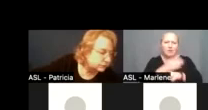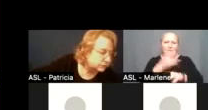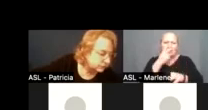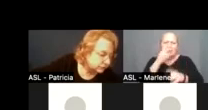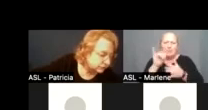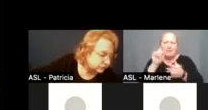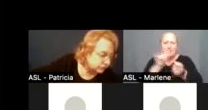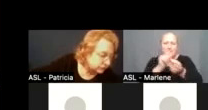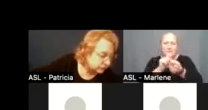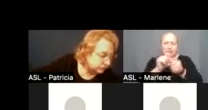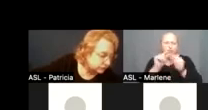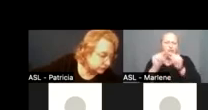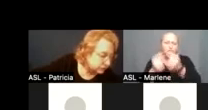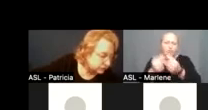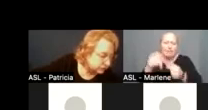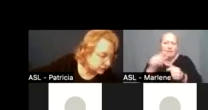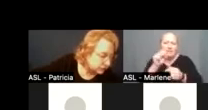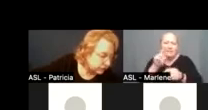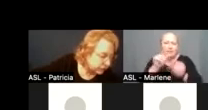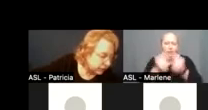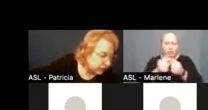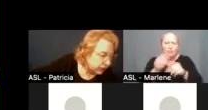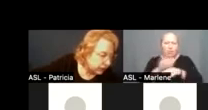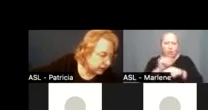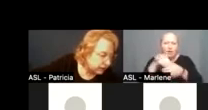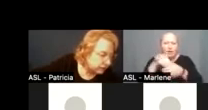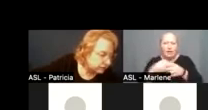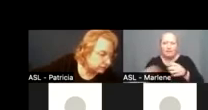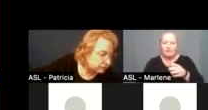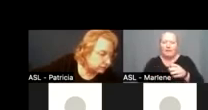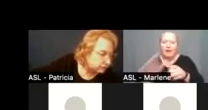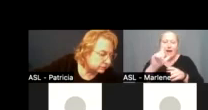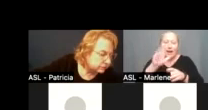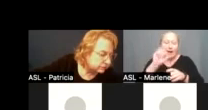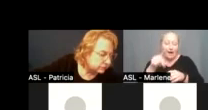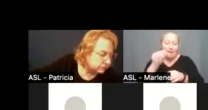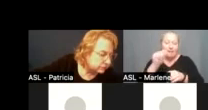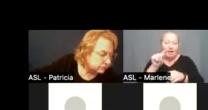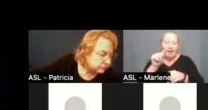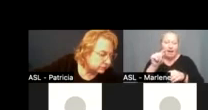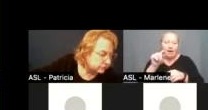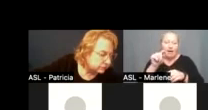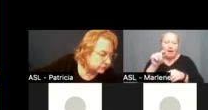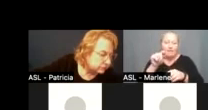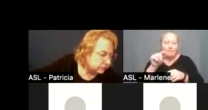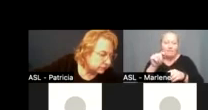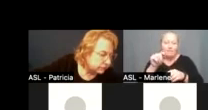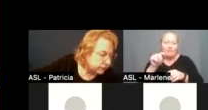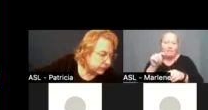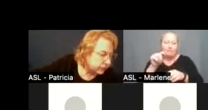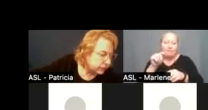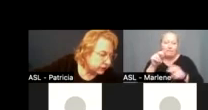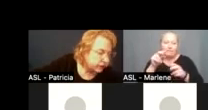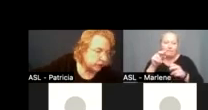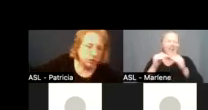subgroups and again these subgroups are called out in the um lcap app for those very um you know those very equity